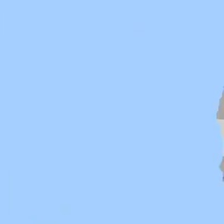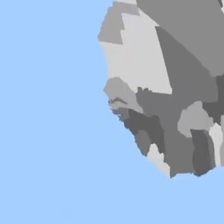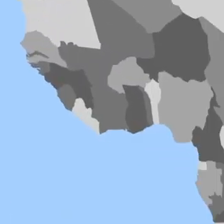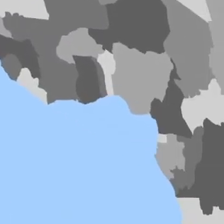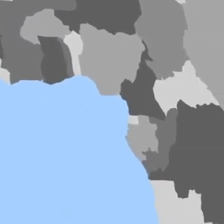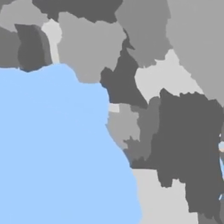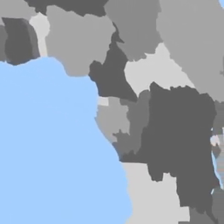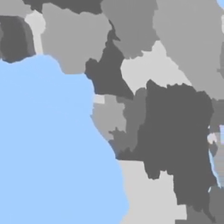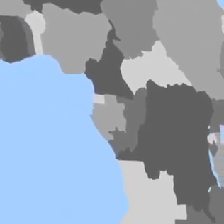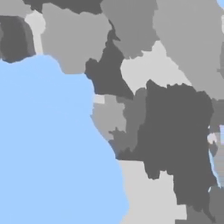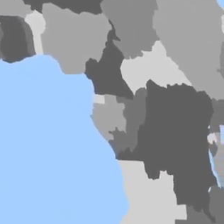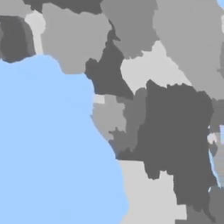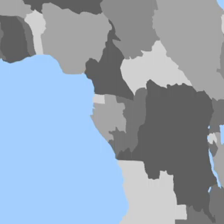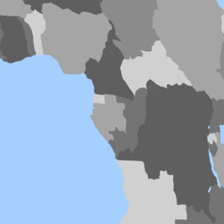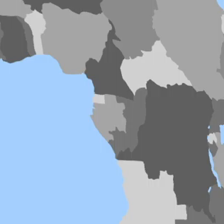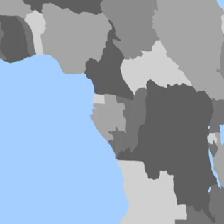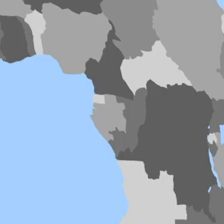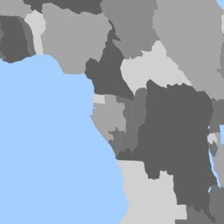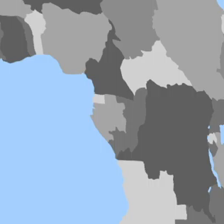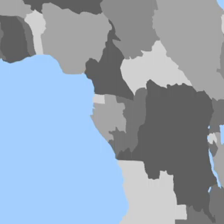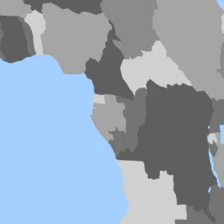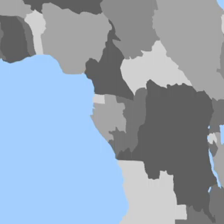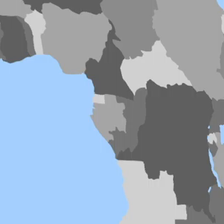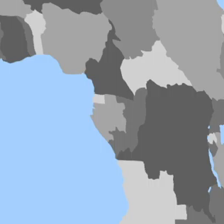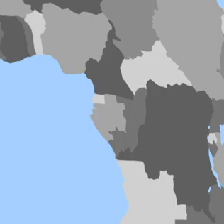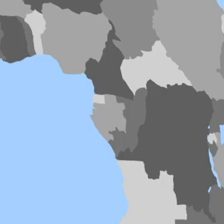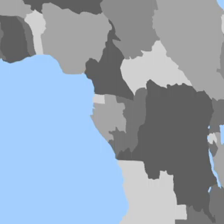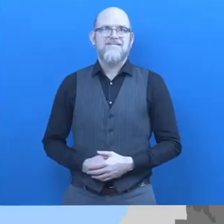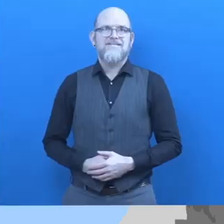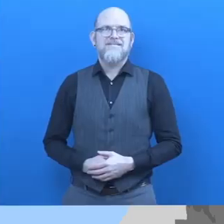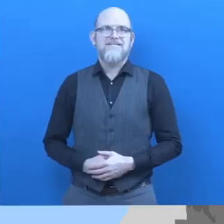Online job recruitment platform for people with disabilities.